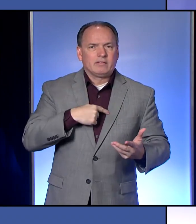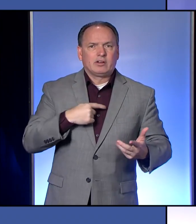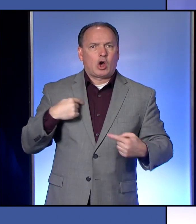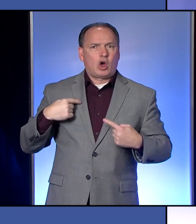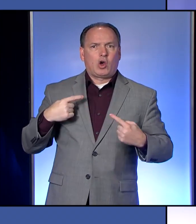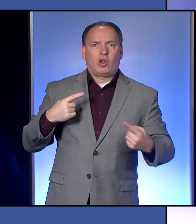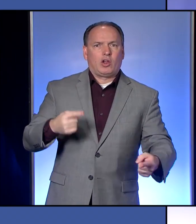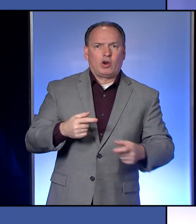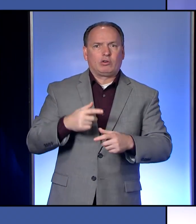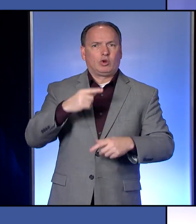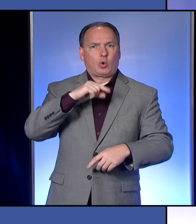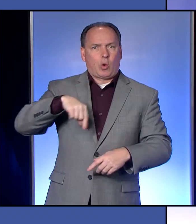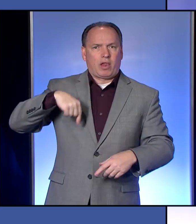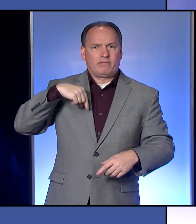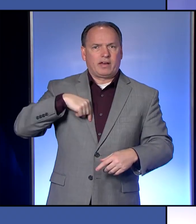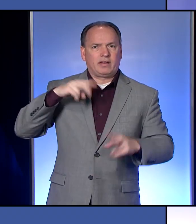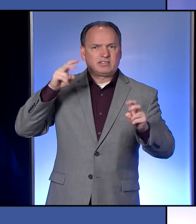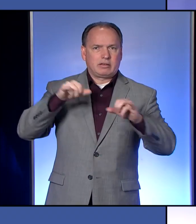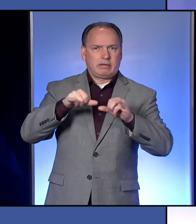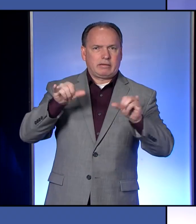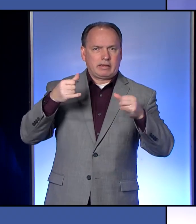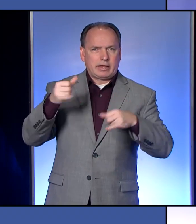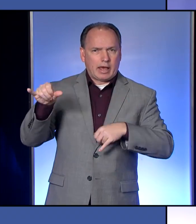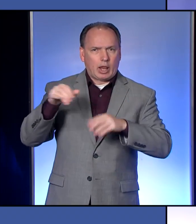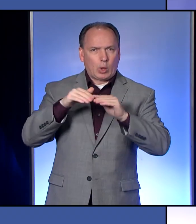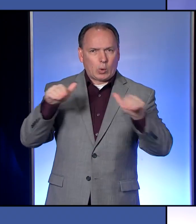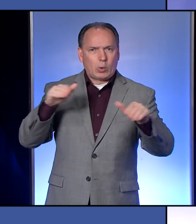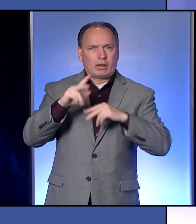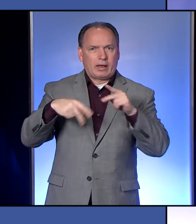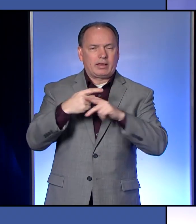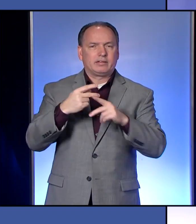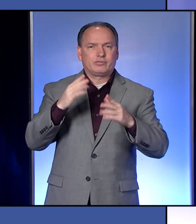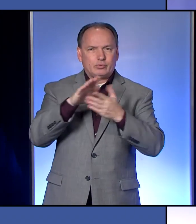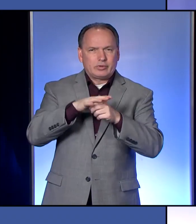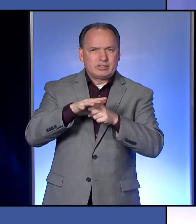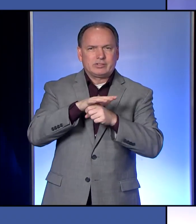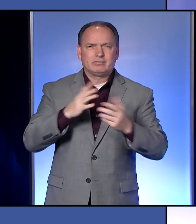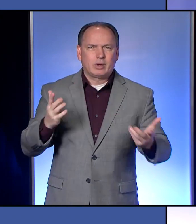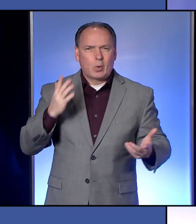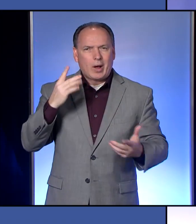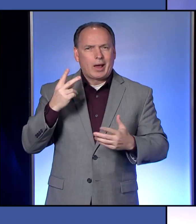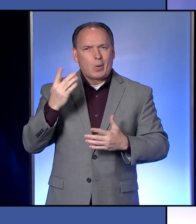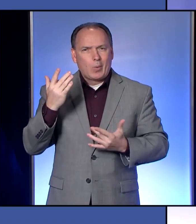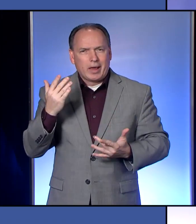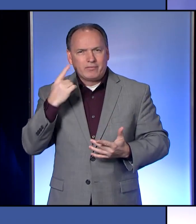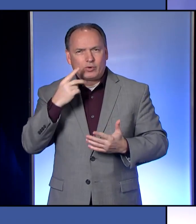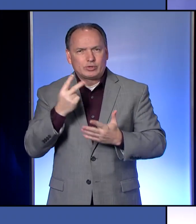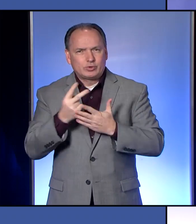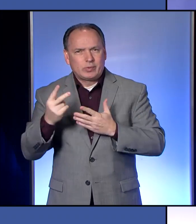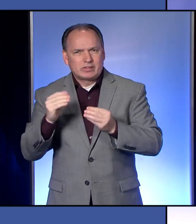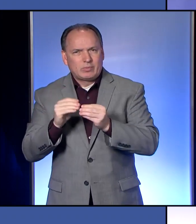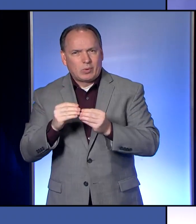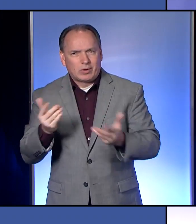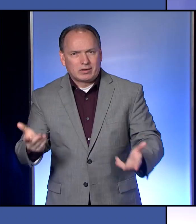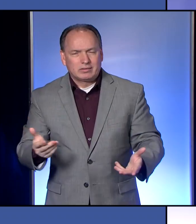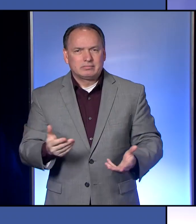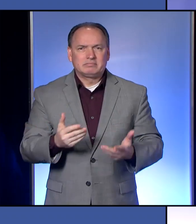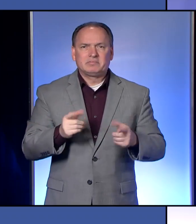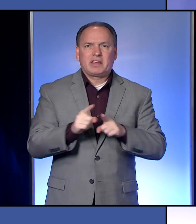along qualified as a yellow type of region here, and even with